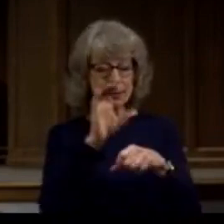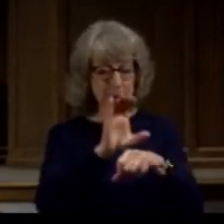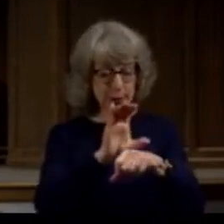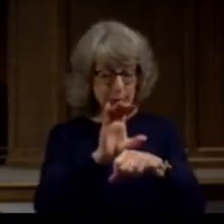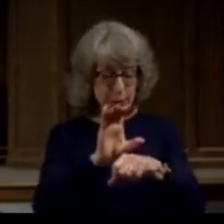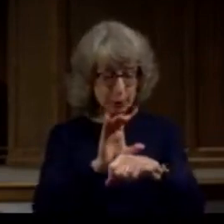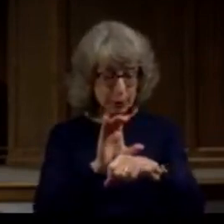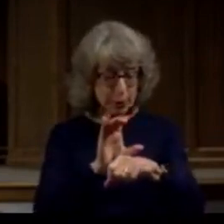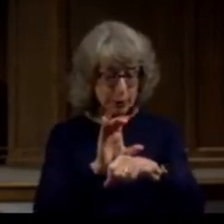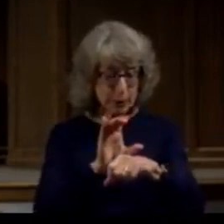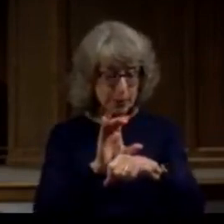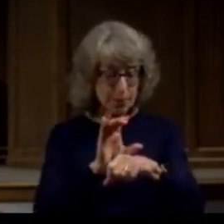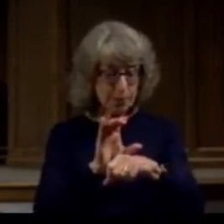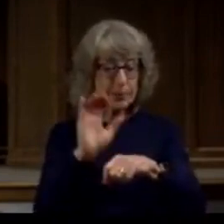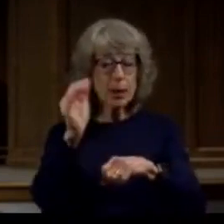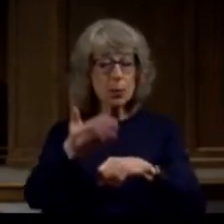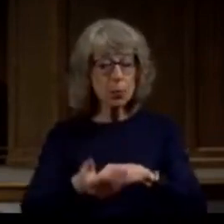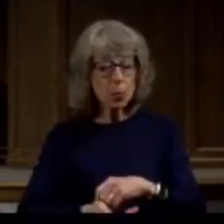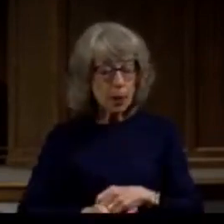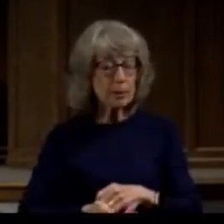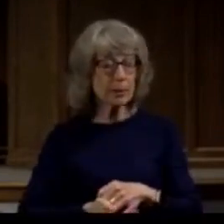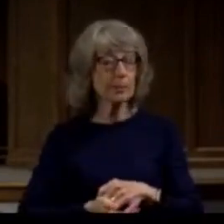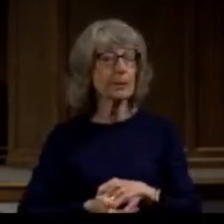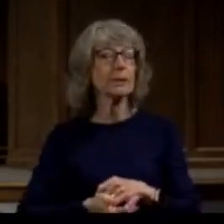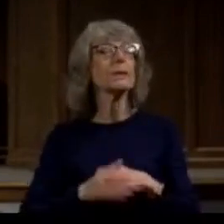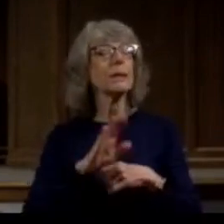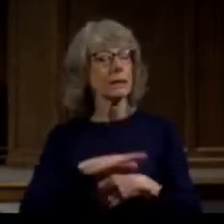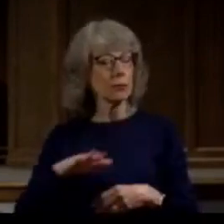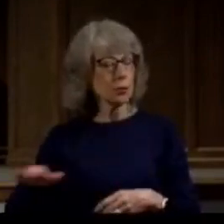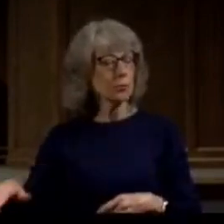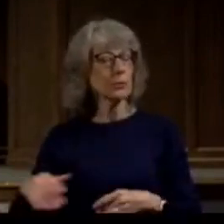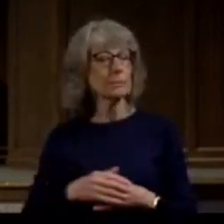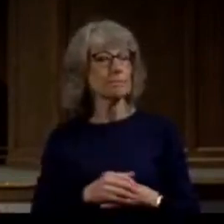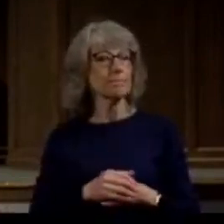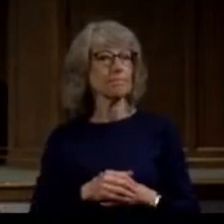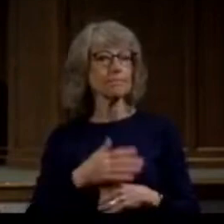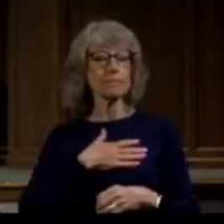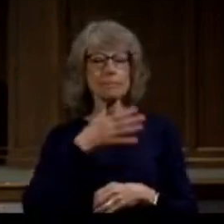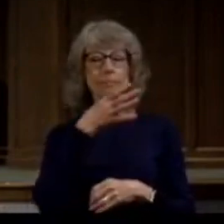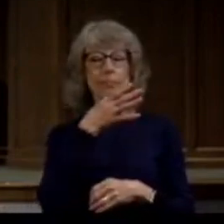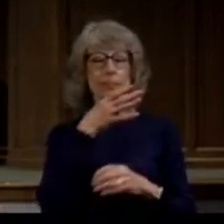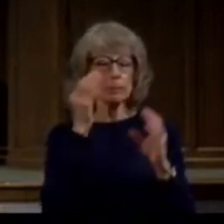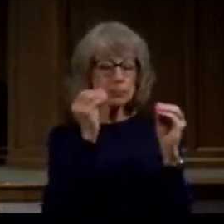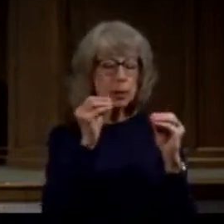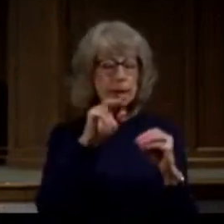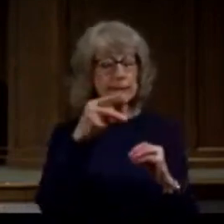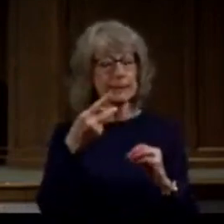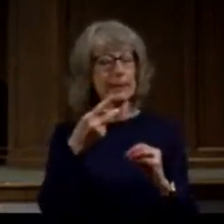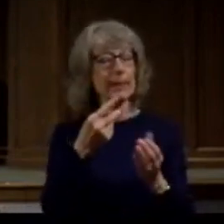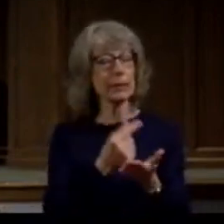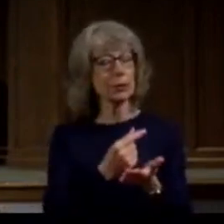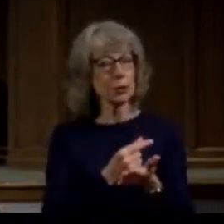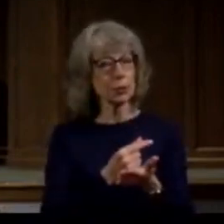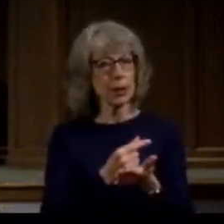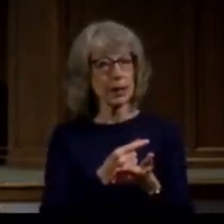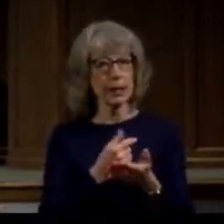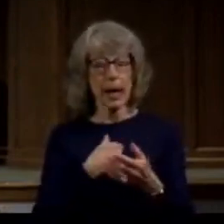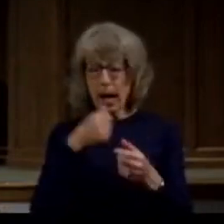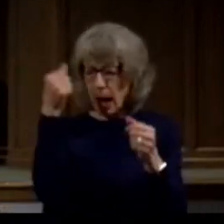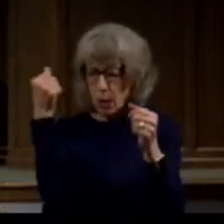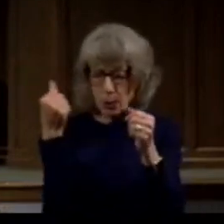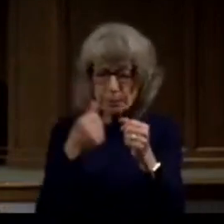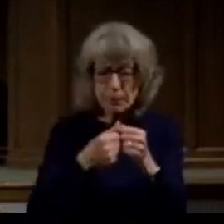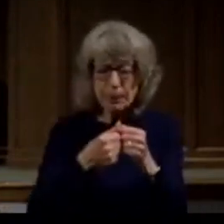my mother the teacher for our second grade Sunday school class she and one other woman I remember her